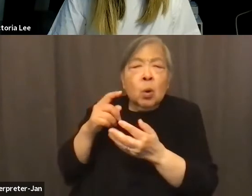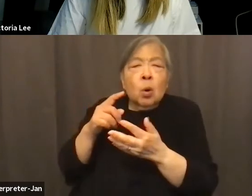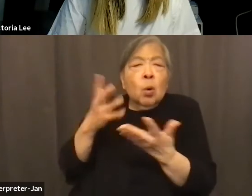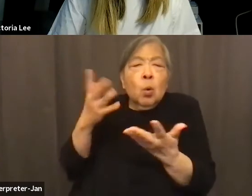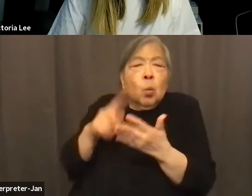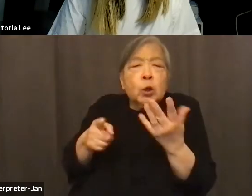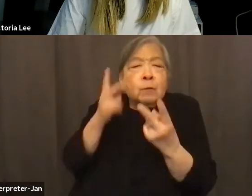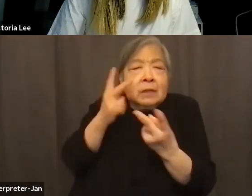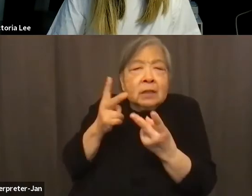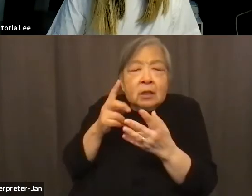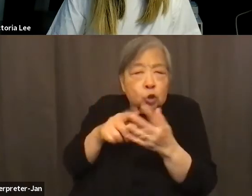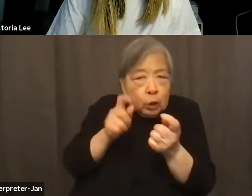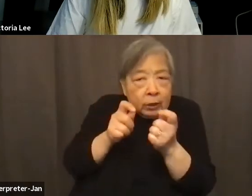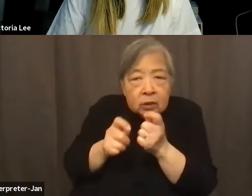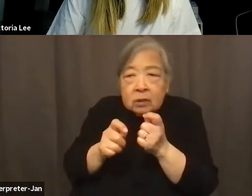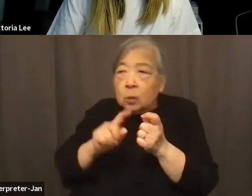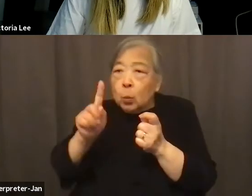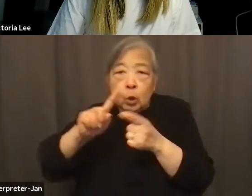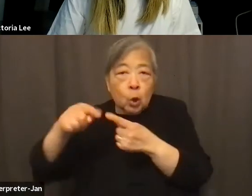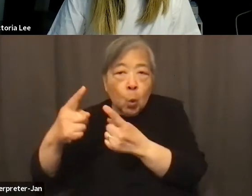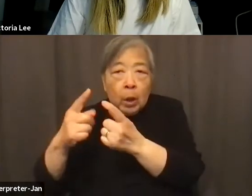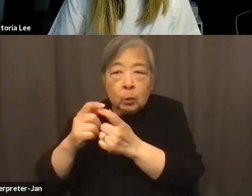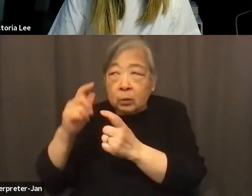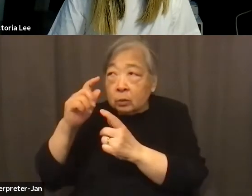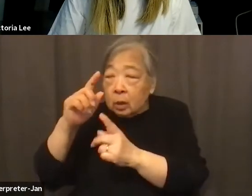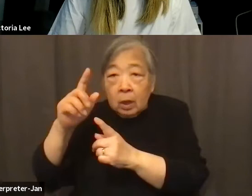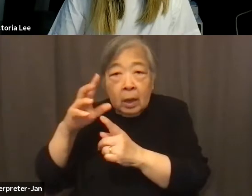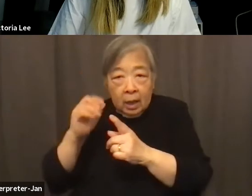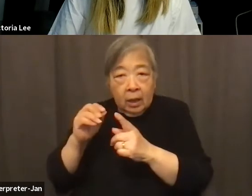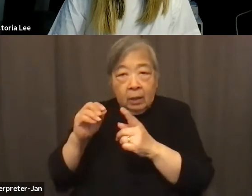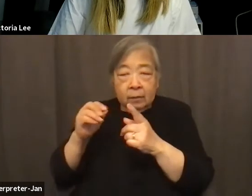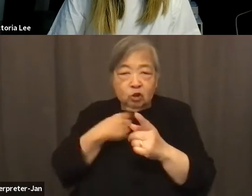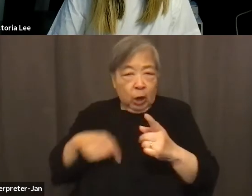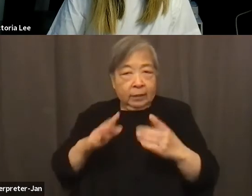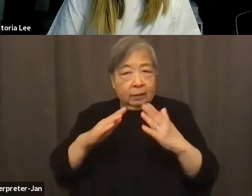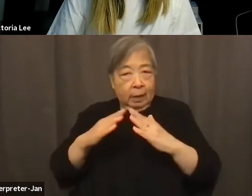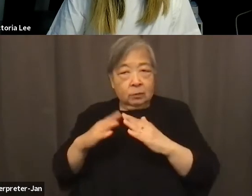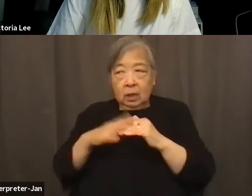seen change and where you're headed with the work in your respective Chinatowns on the opposite ends of the country.